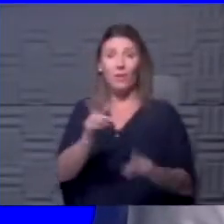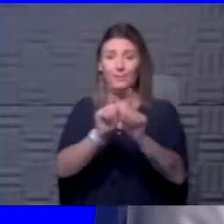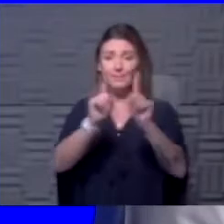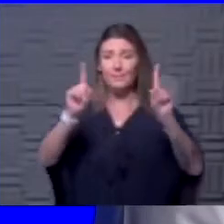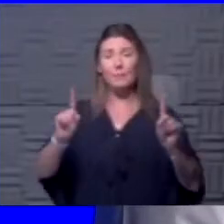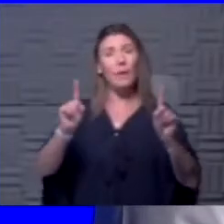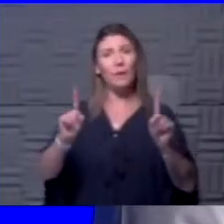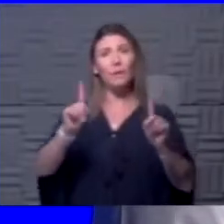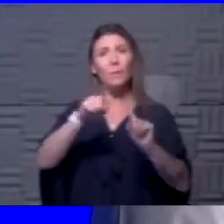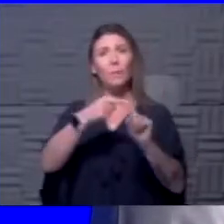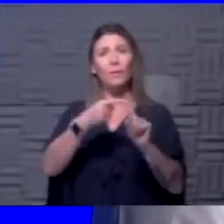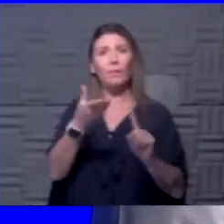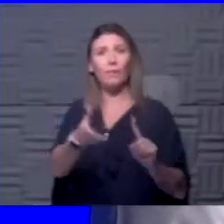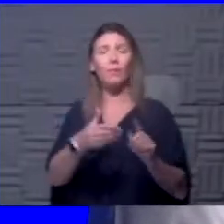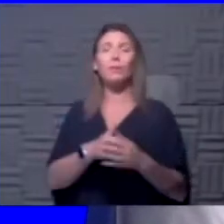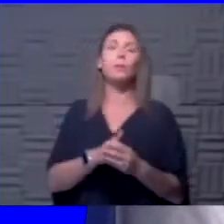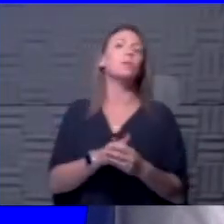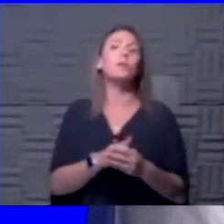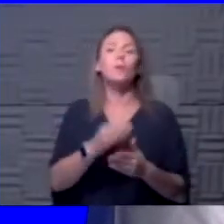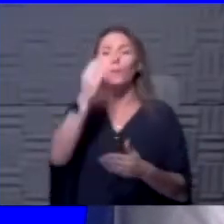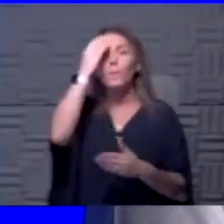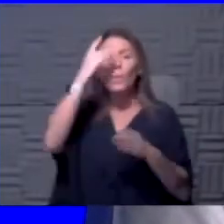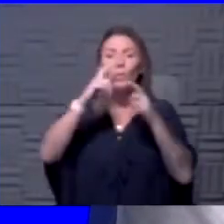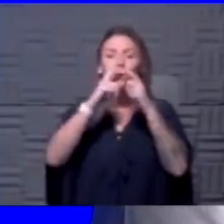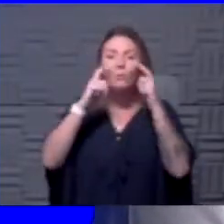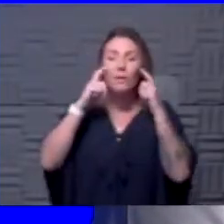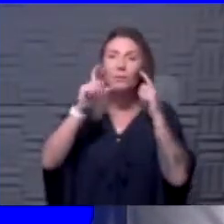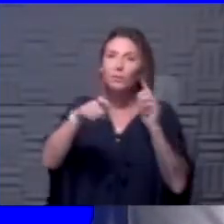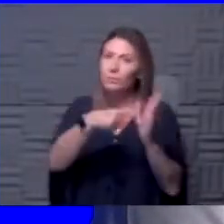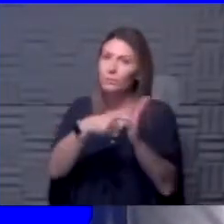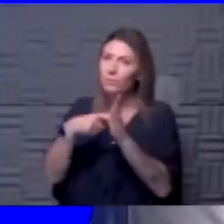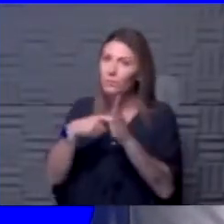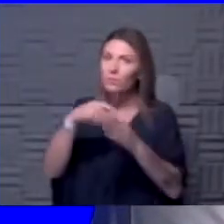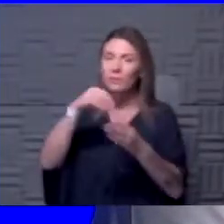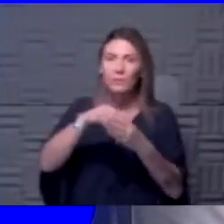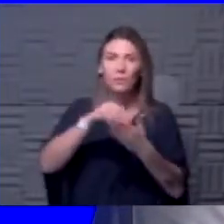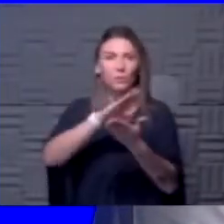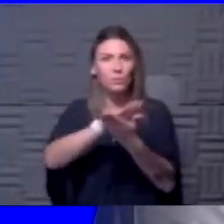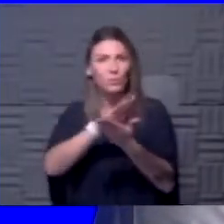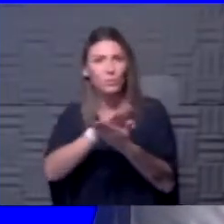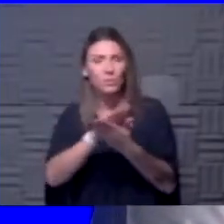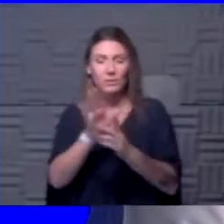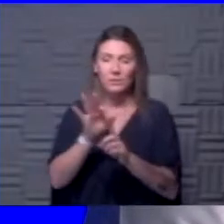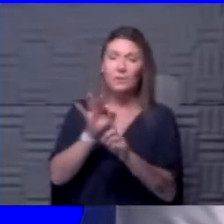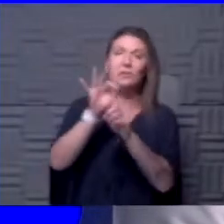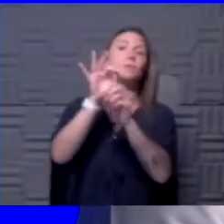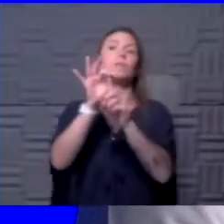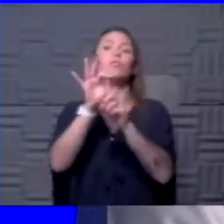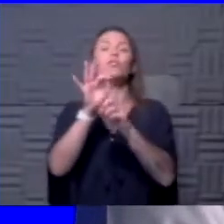Certainly, we know and masking should be mandatory in these schools, especially in the, you know, say,